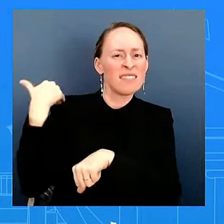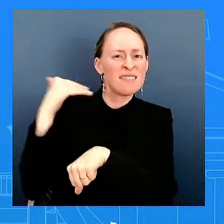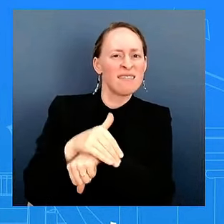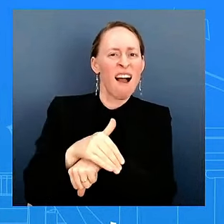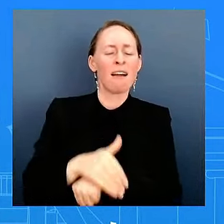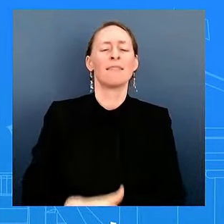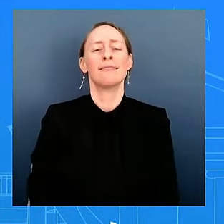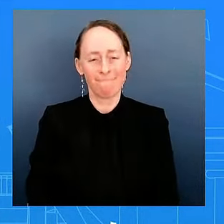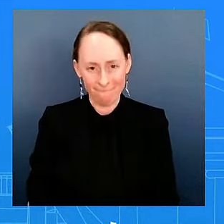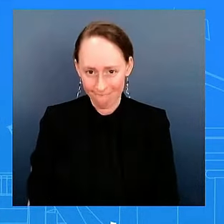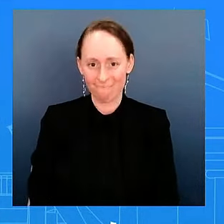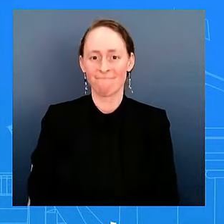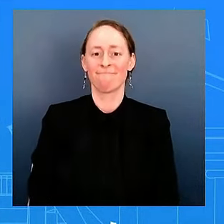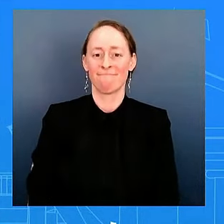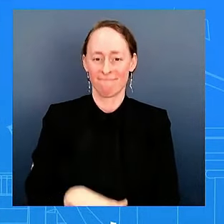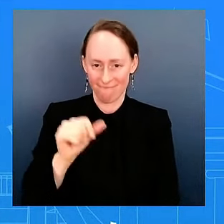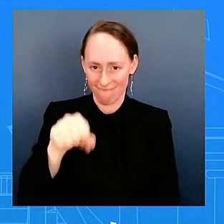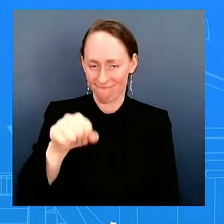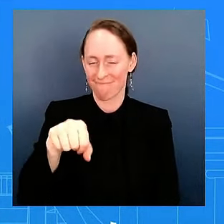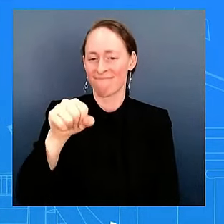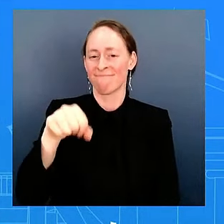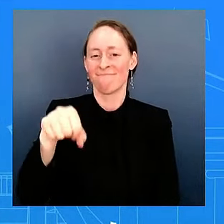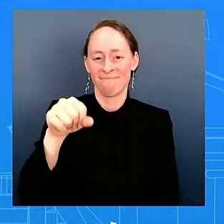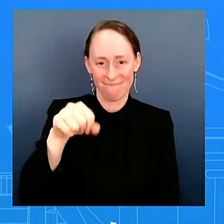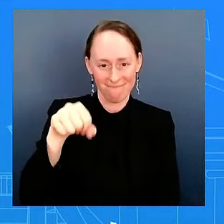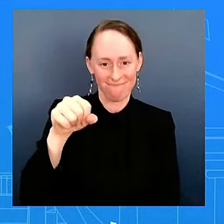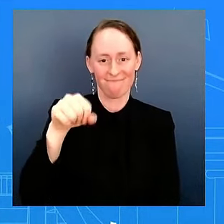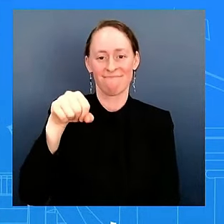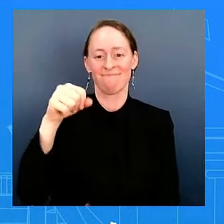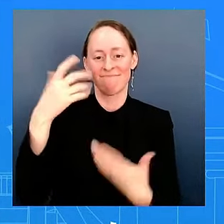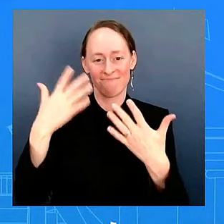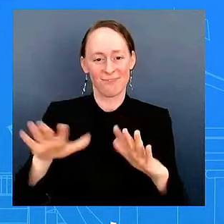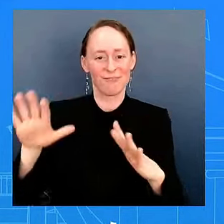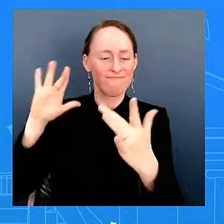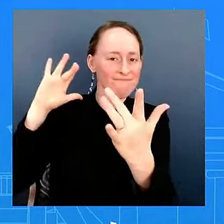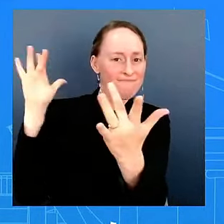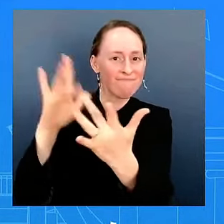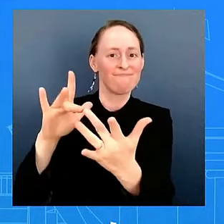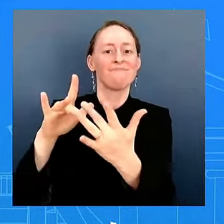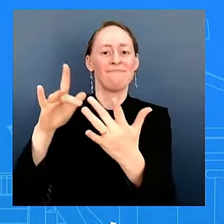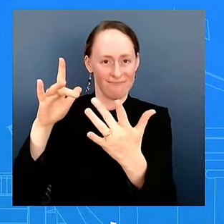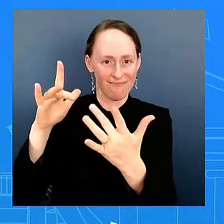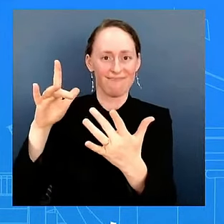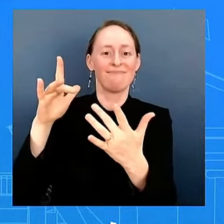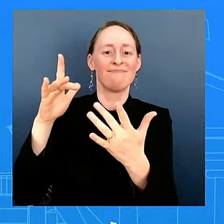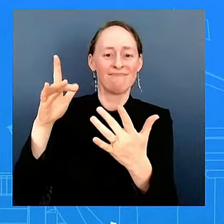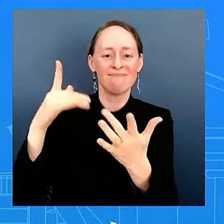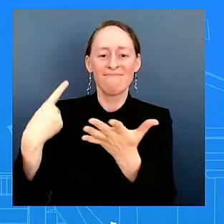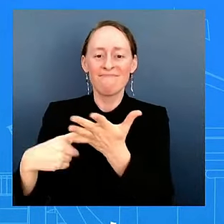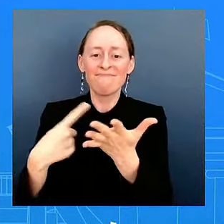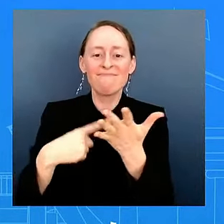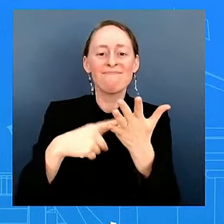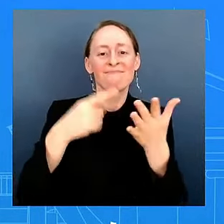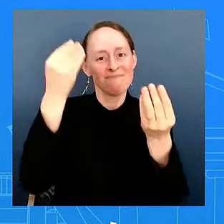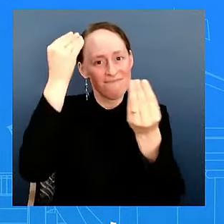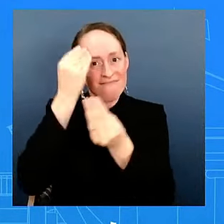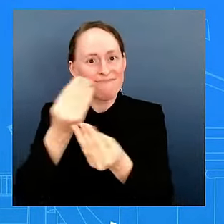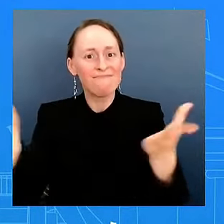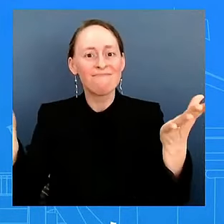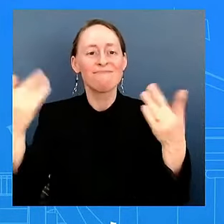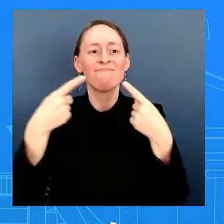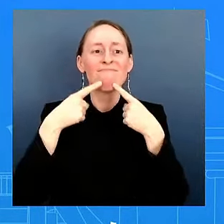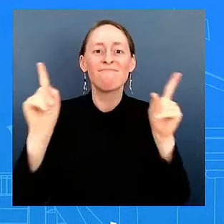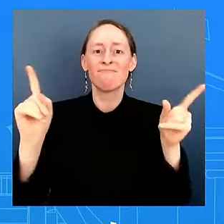called the President ahead of the announcement of her running mate. So they had a conversation. They speak regularly.